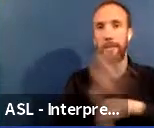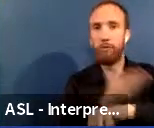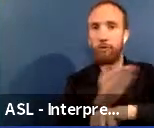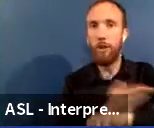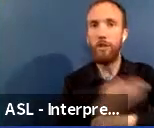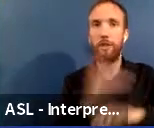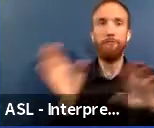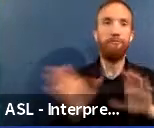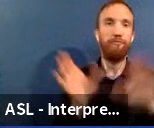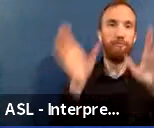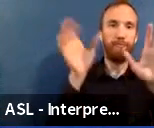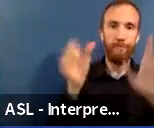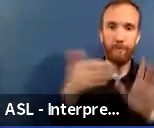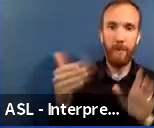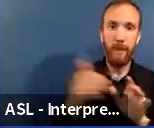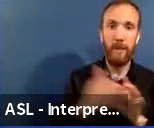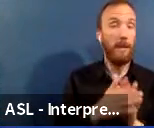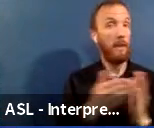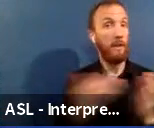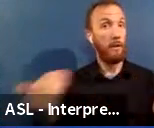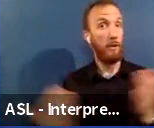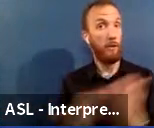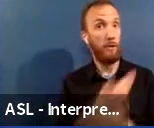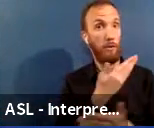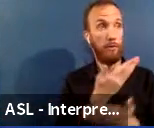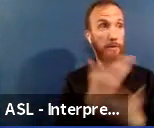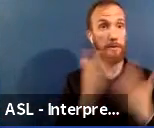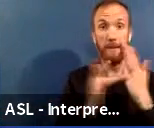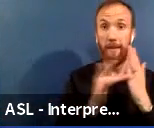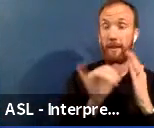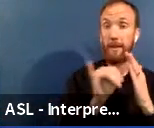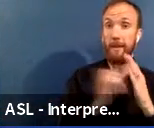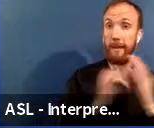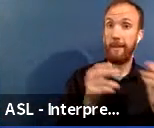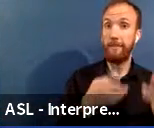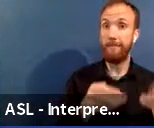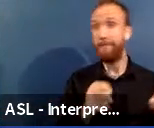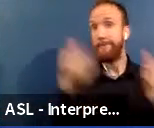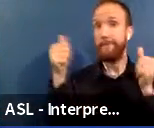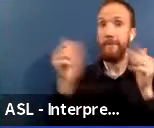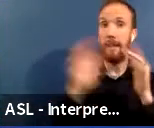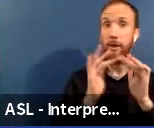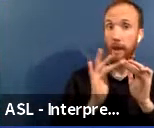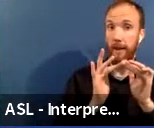technology like high-speed internet. Again, today we are focusing on the capital budget.